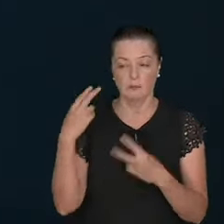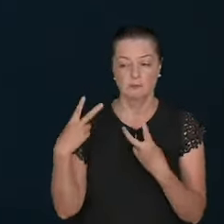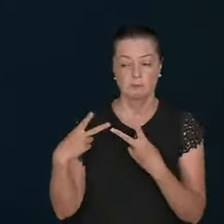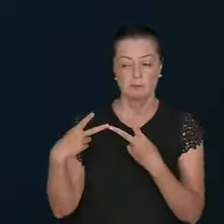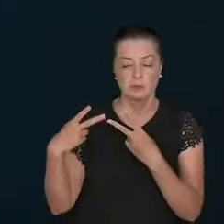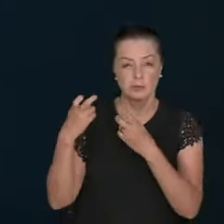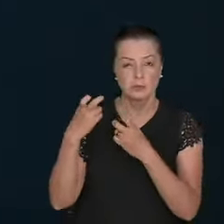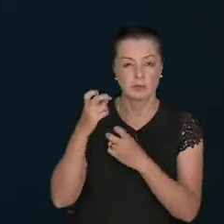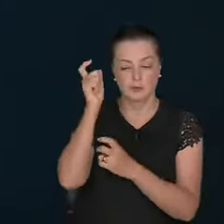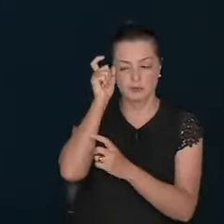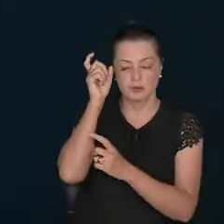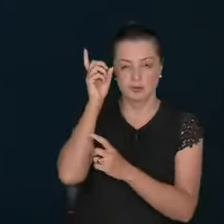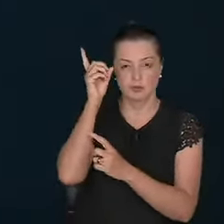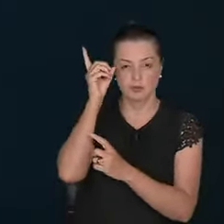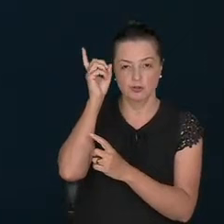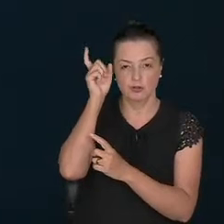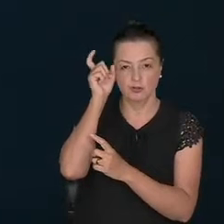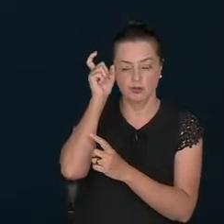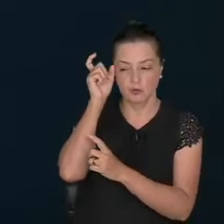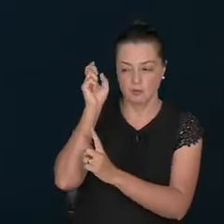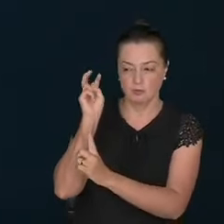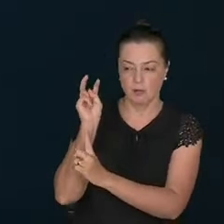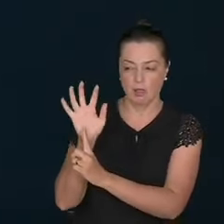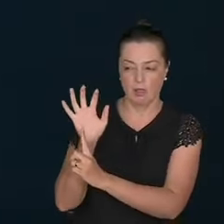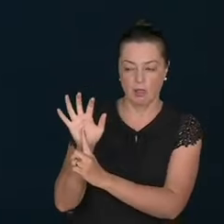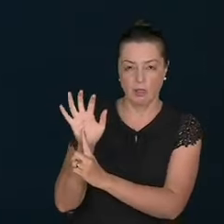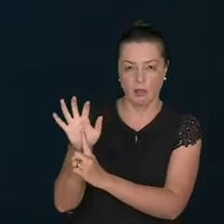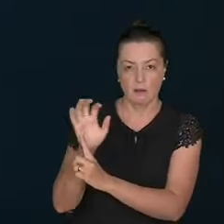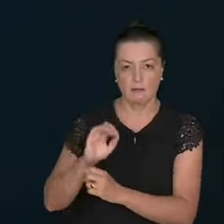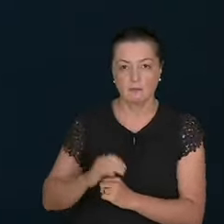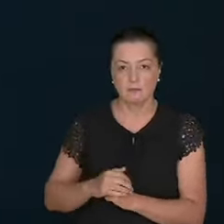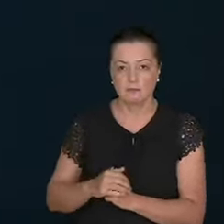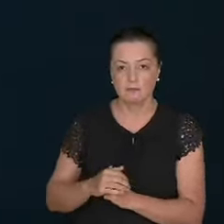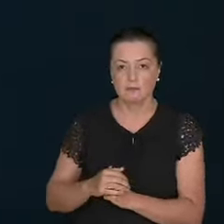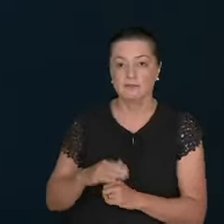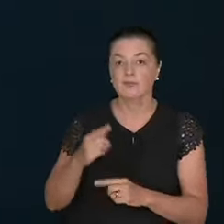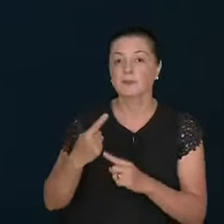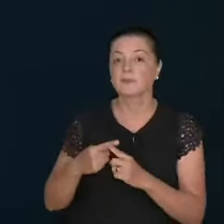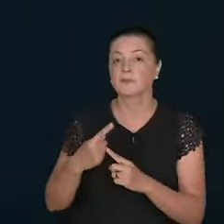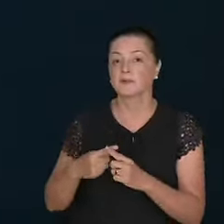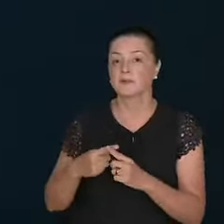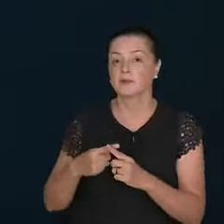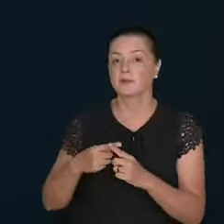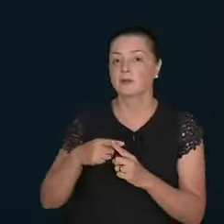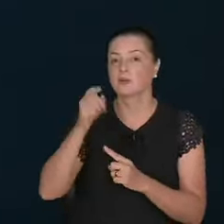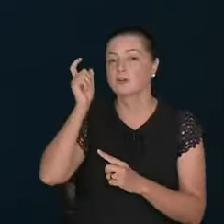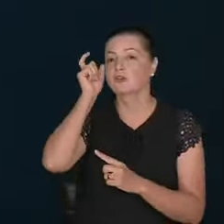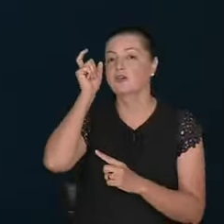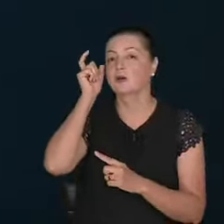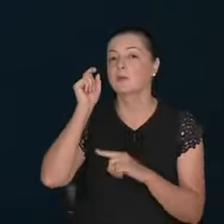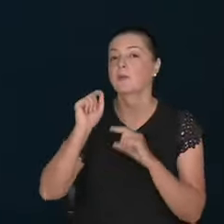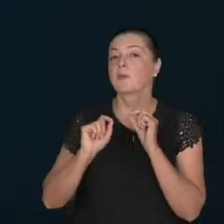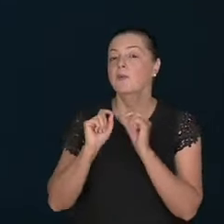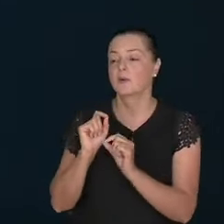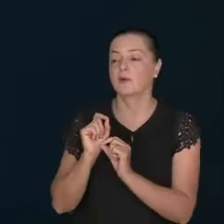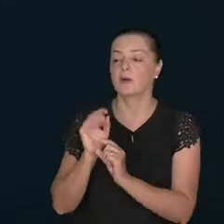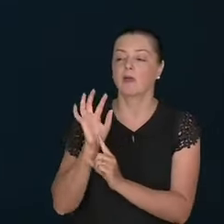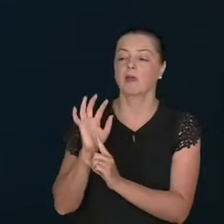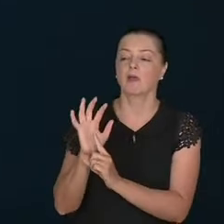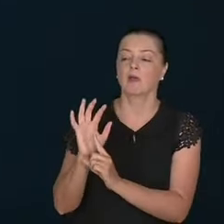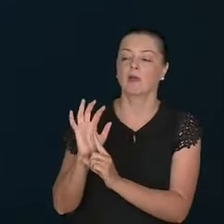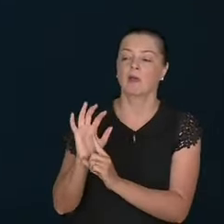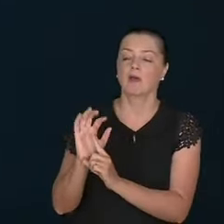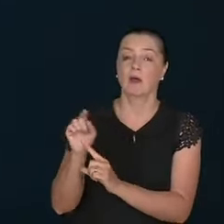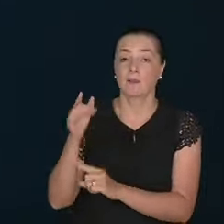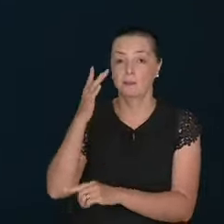The voice from Satan. Of the devil. And start to. To. Feel.